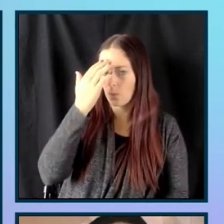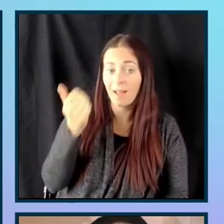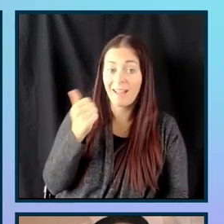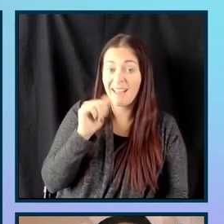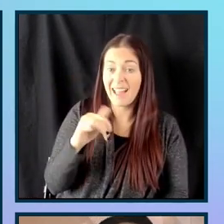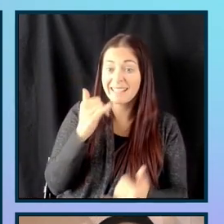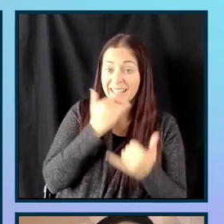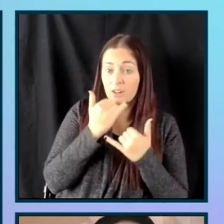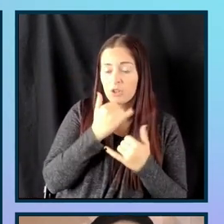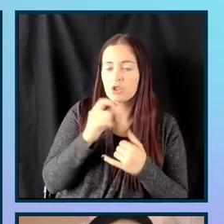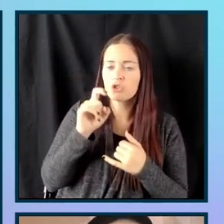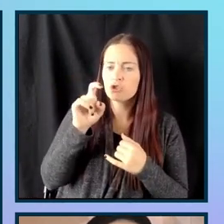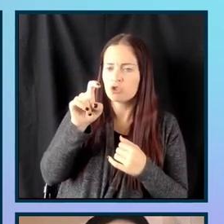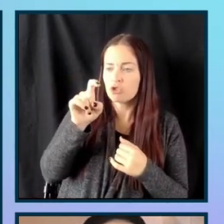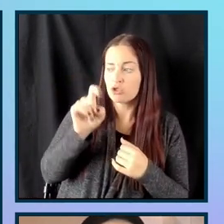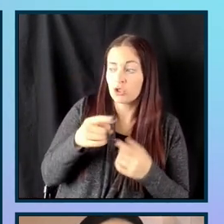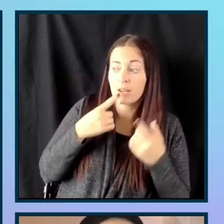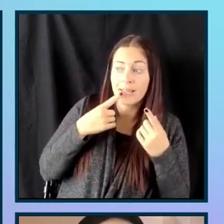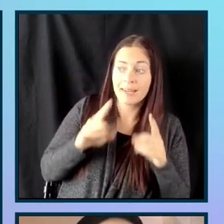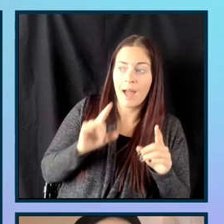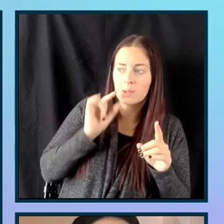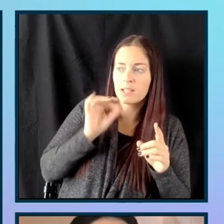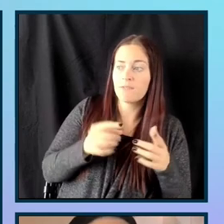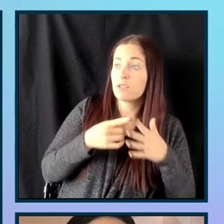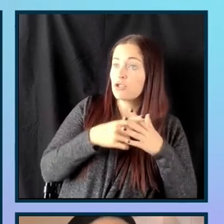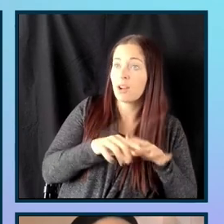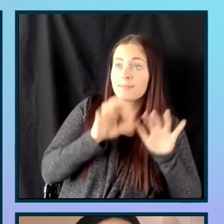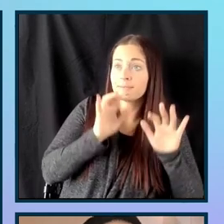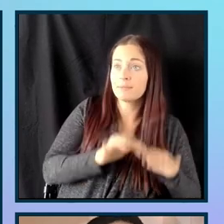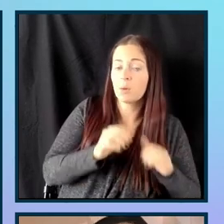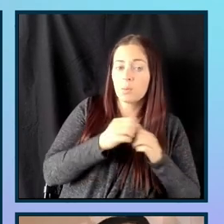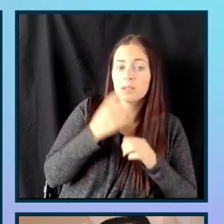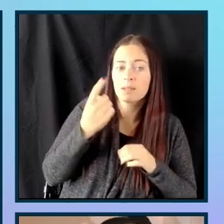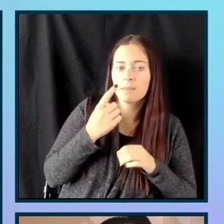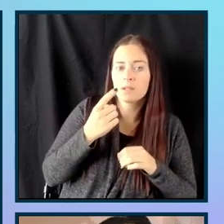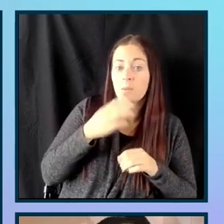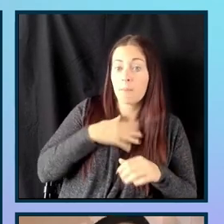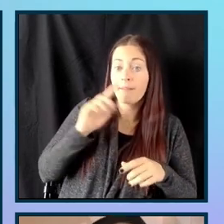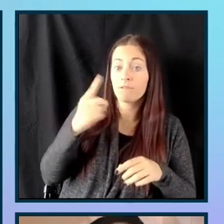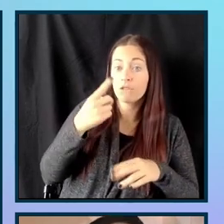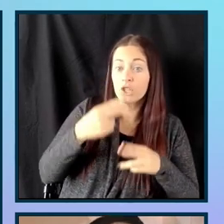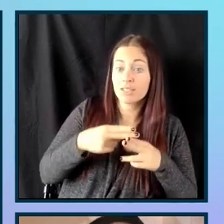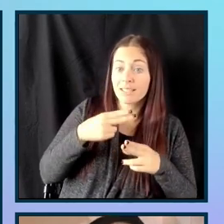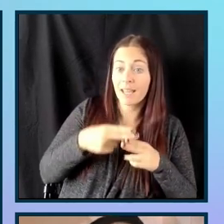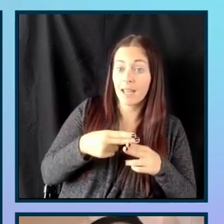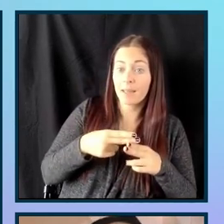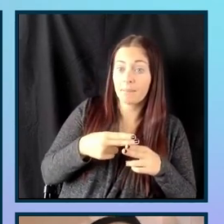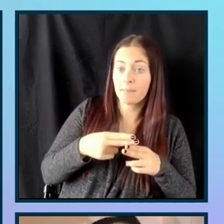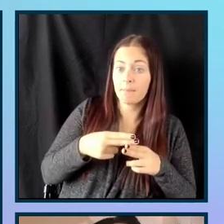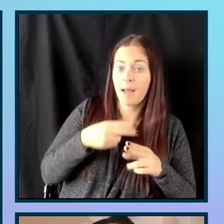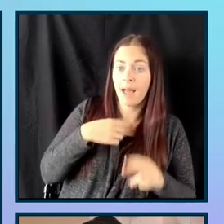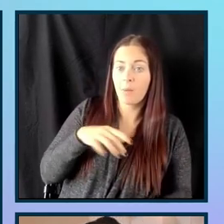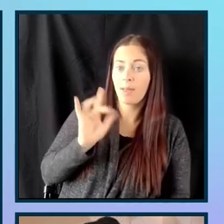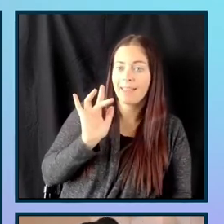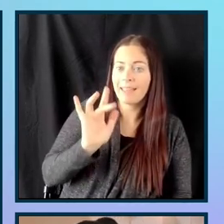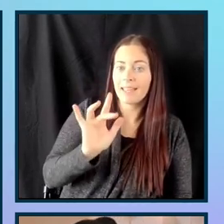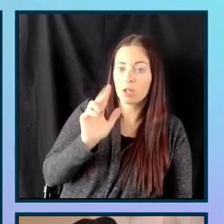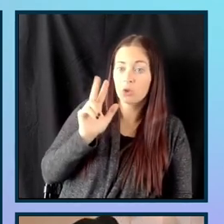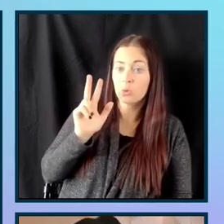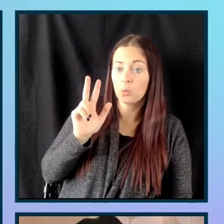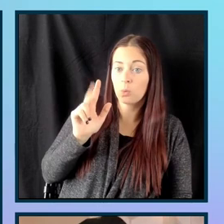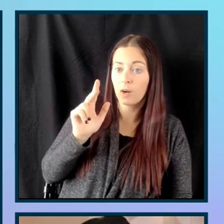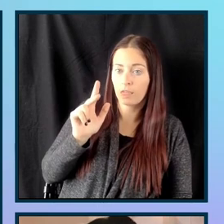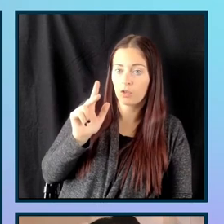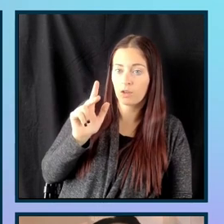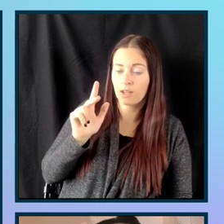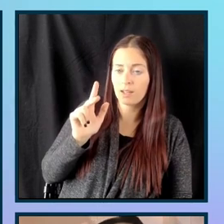be announced if I started interacting with something. So, I'm just going to put 23 for my first name and then leave that input field. Now I can see that